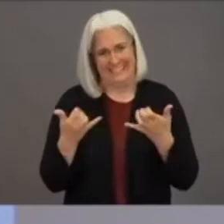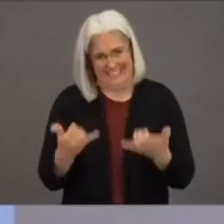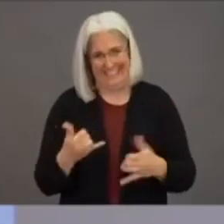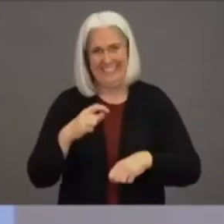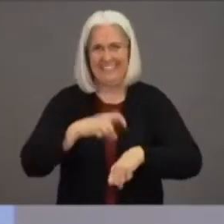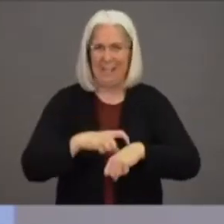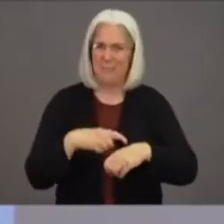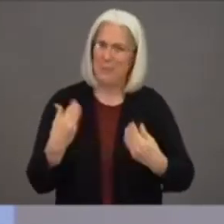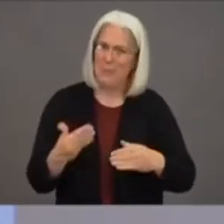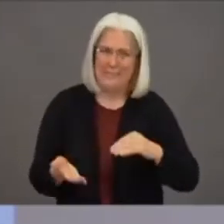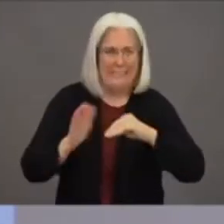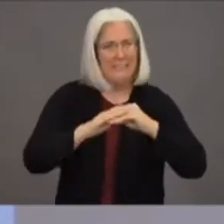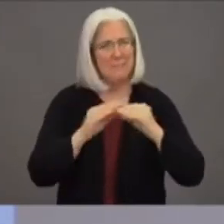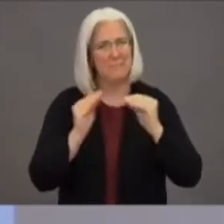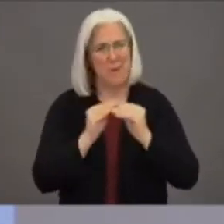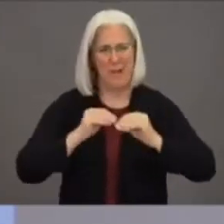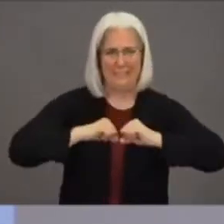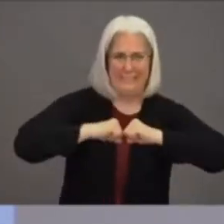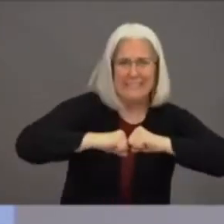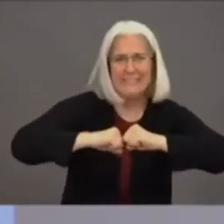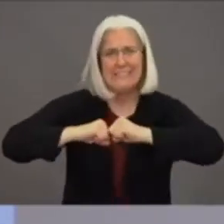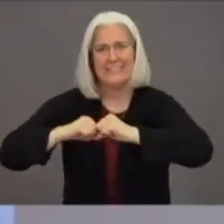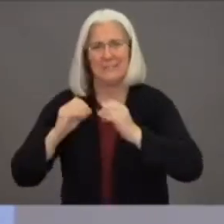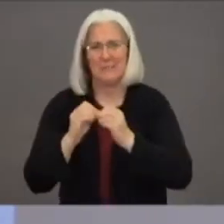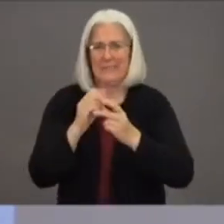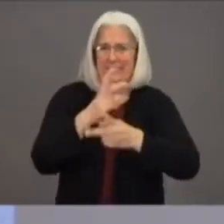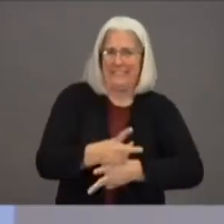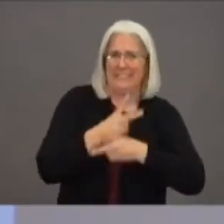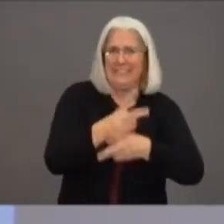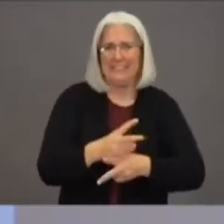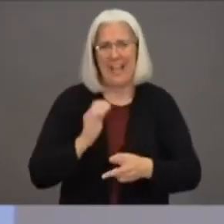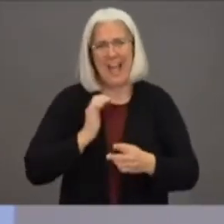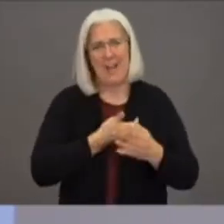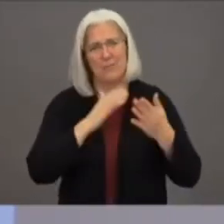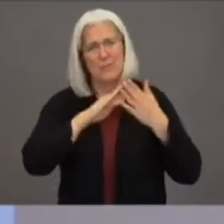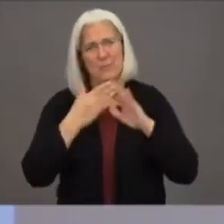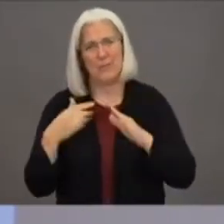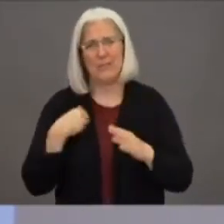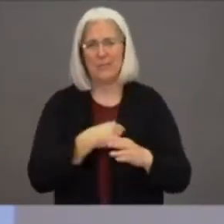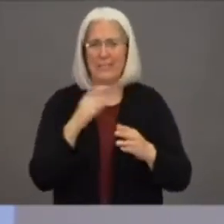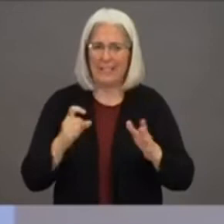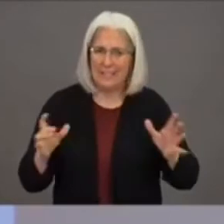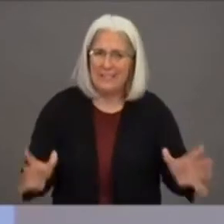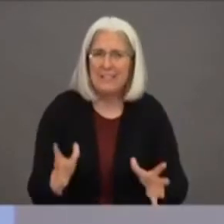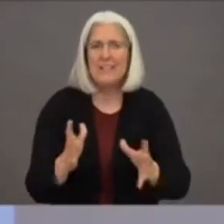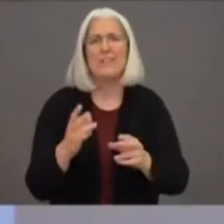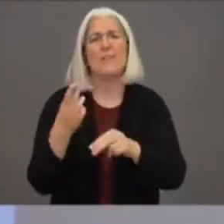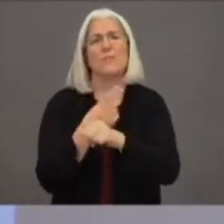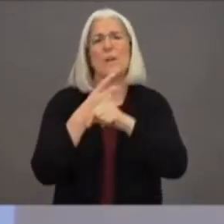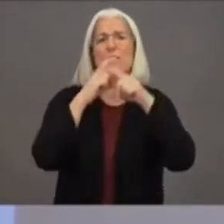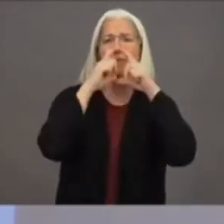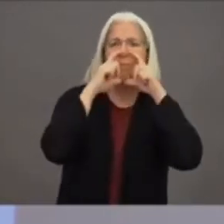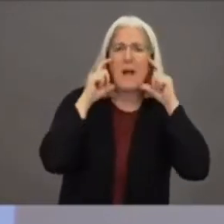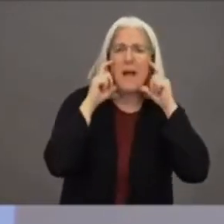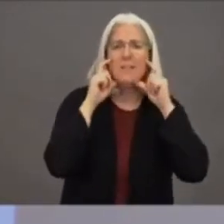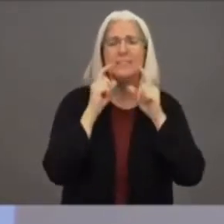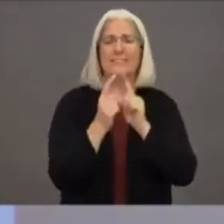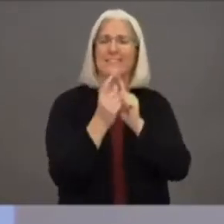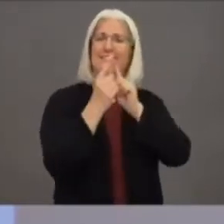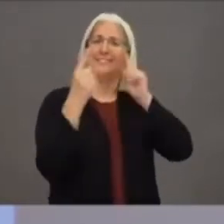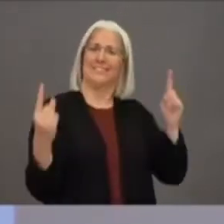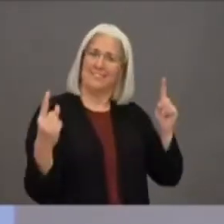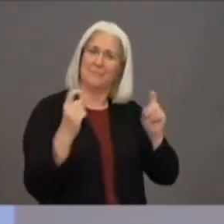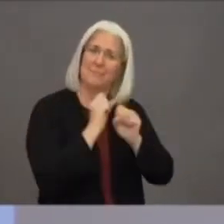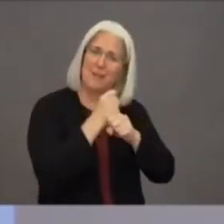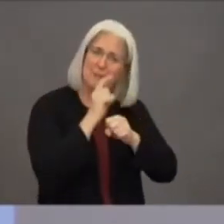remember that outdoors is safer than indoors. Please avoid traveling as much as possible. And please do not gather with people that